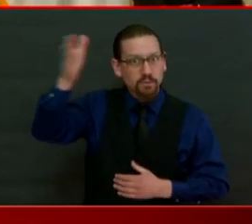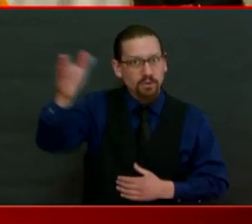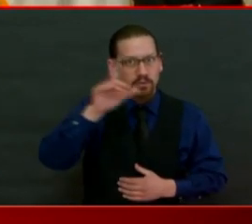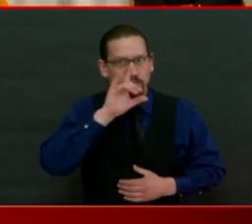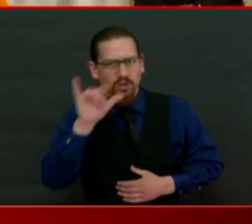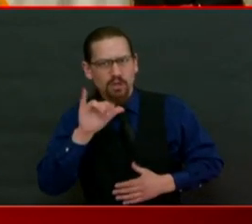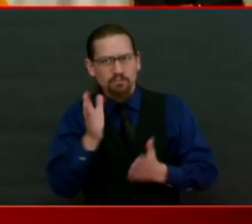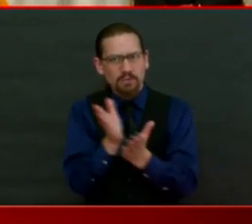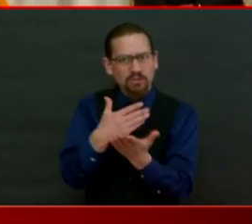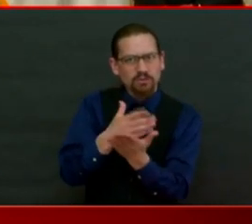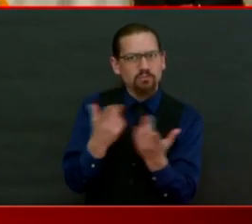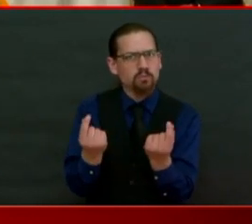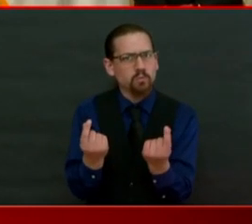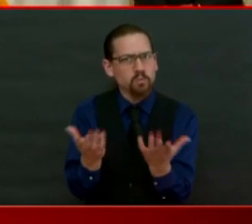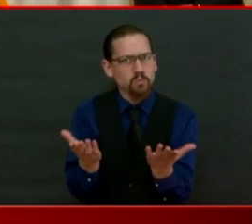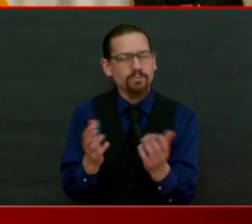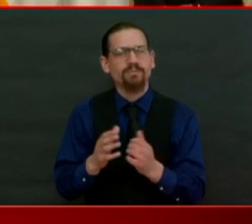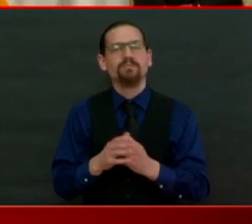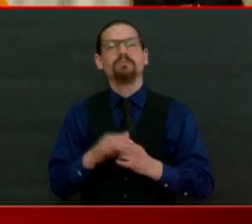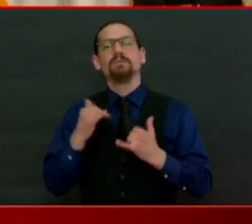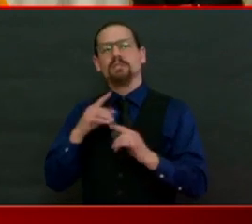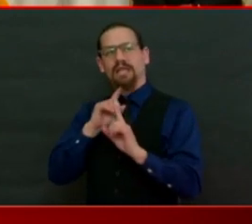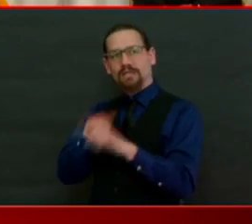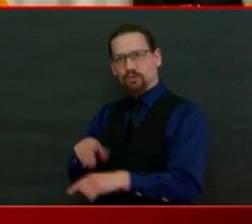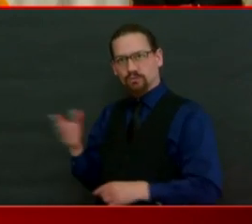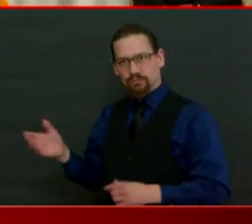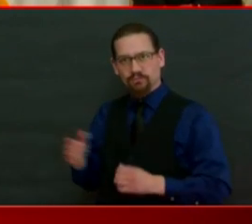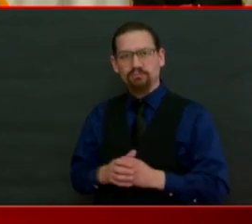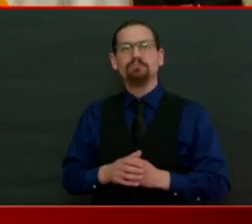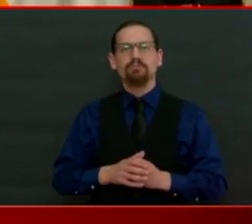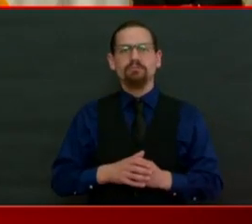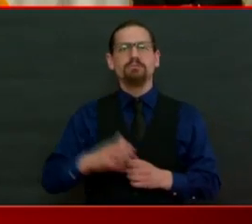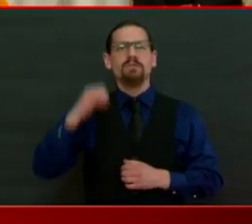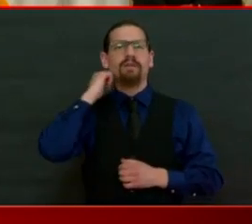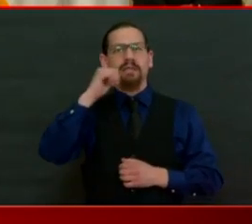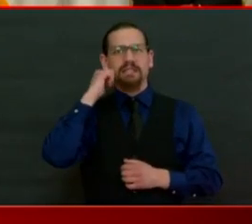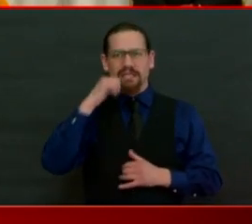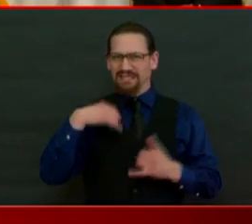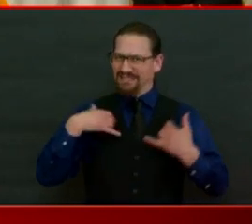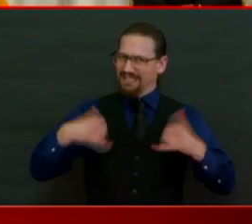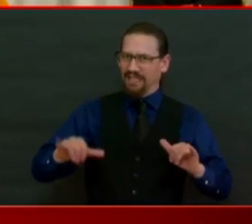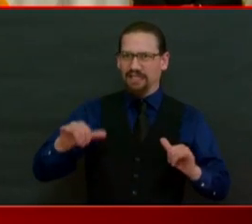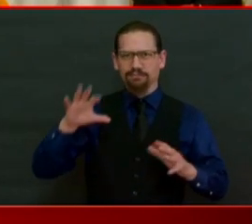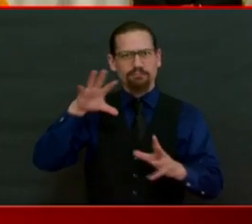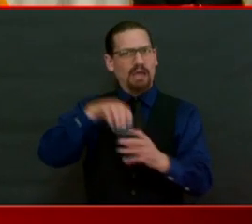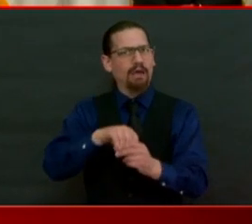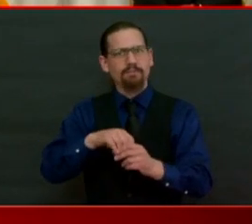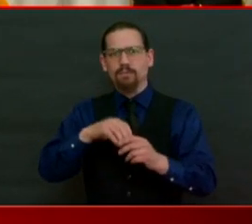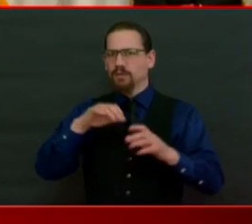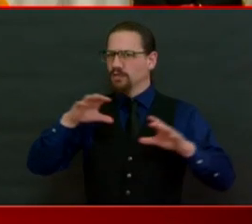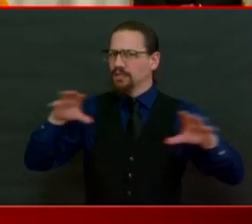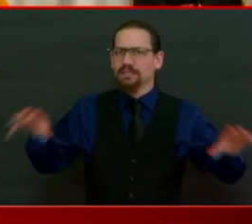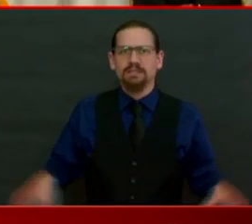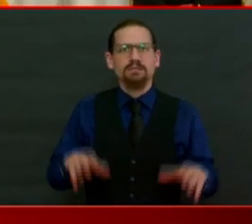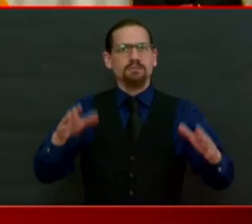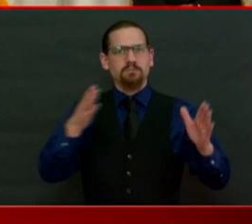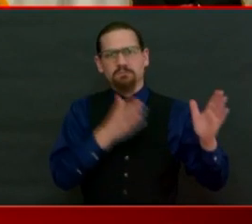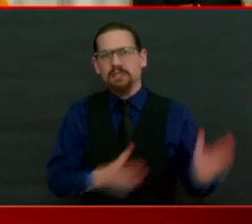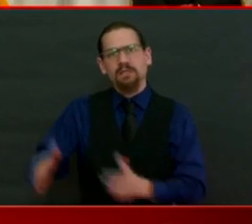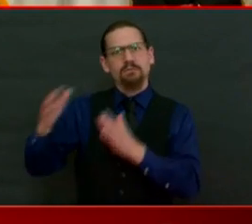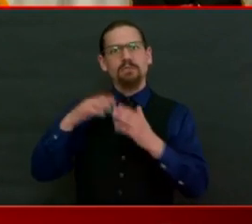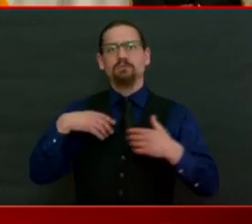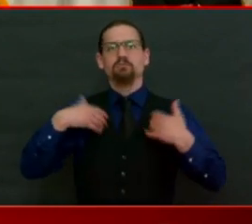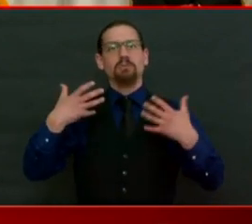We are very much every day in the trenches fighting this fire that is the